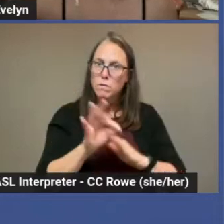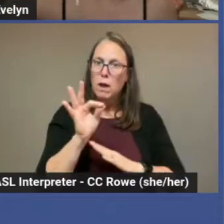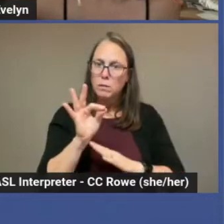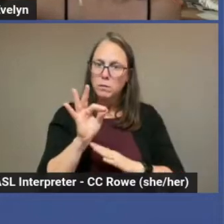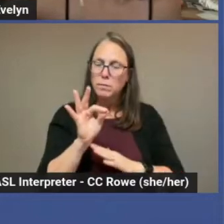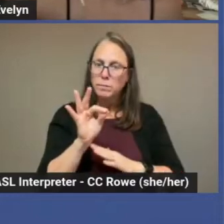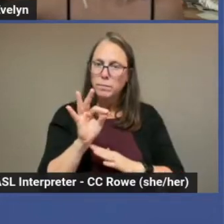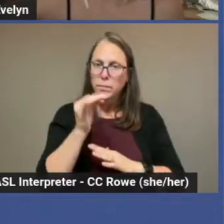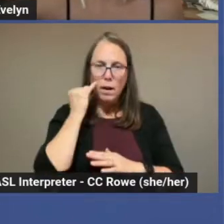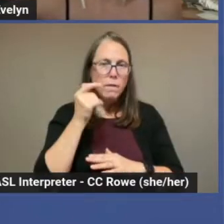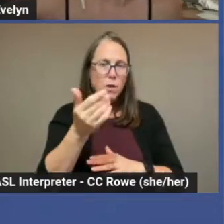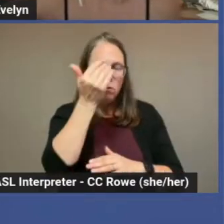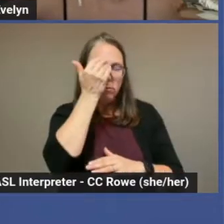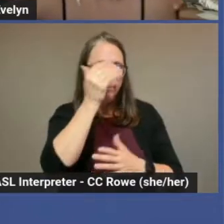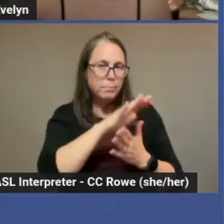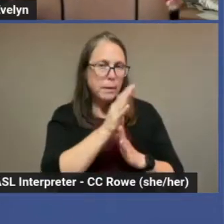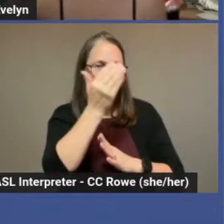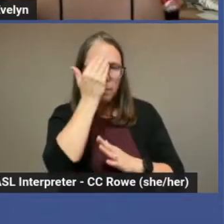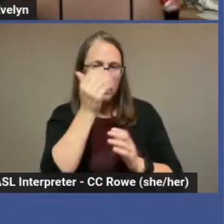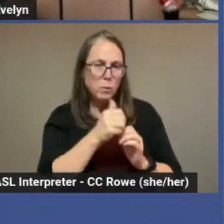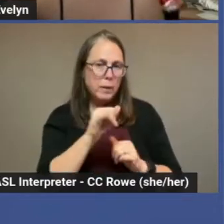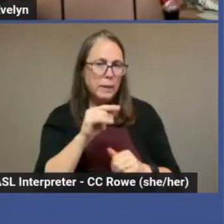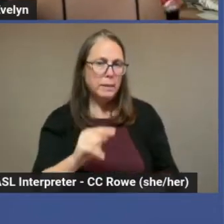familiarize yourself with how to use them.